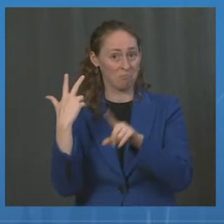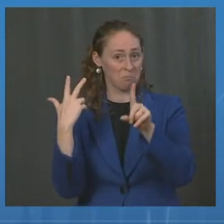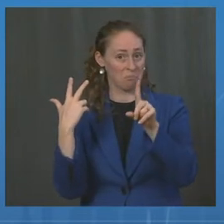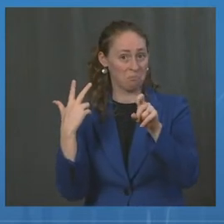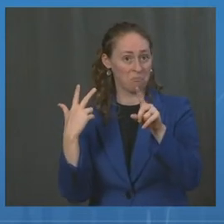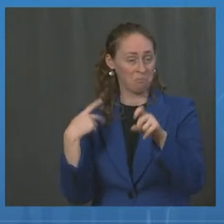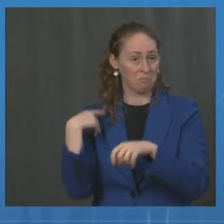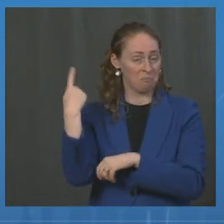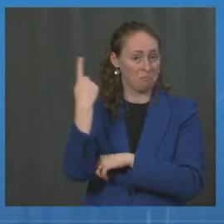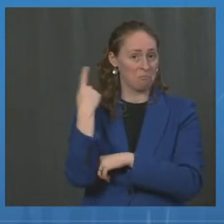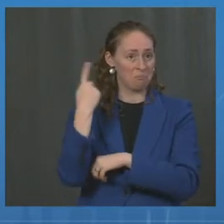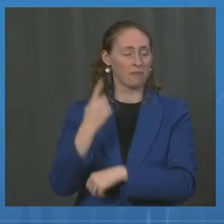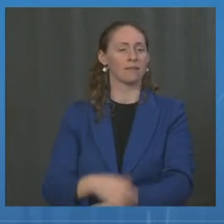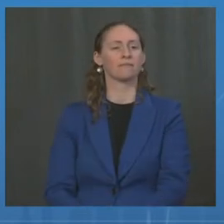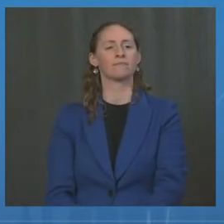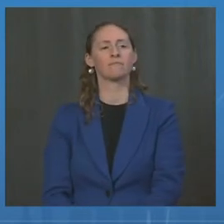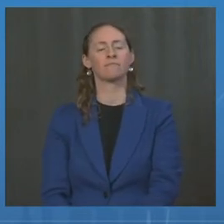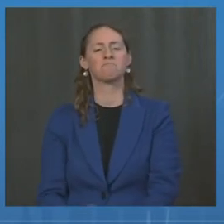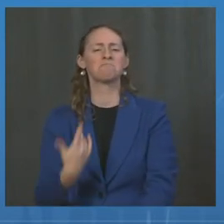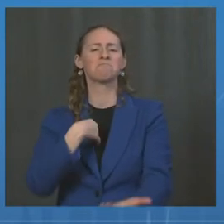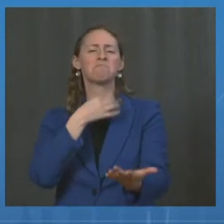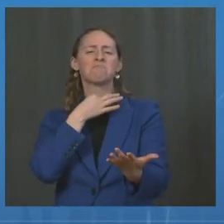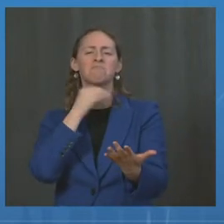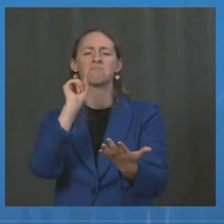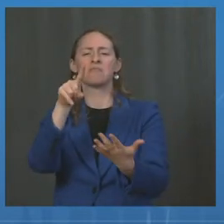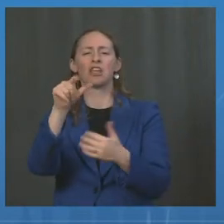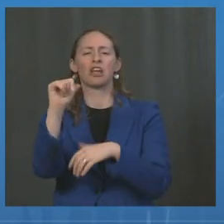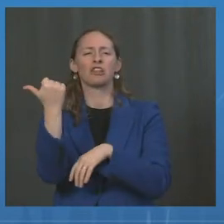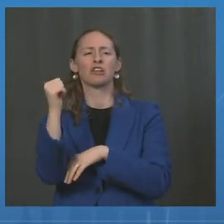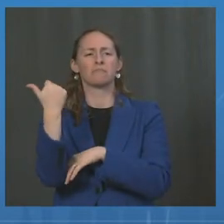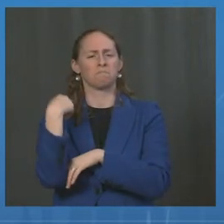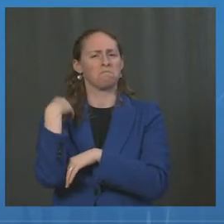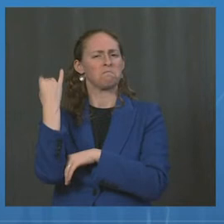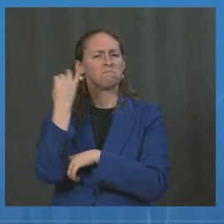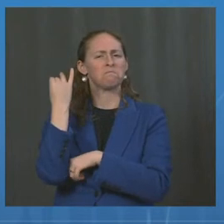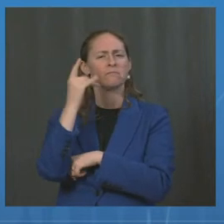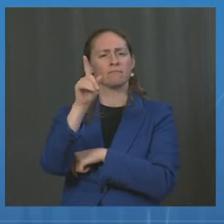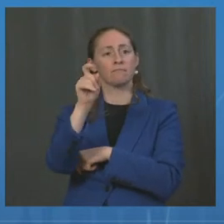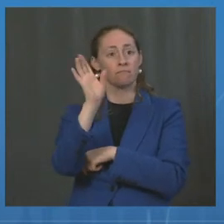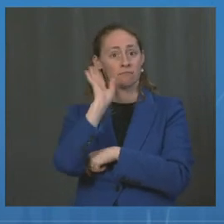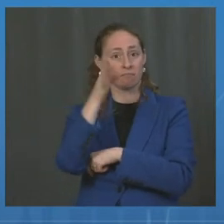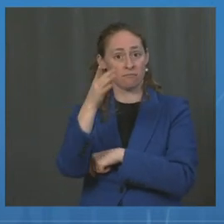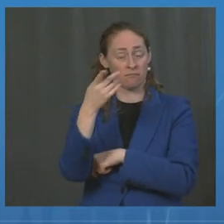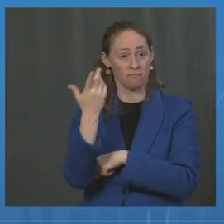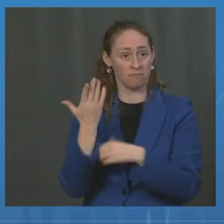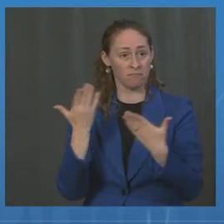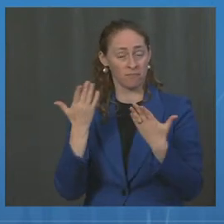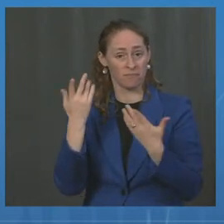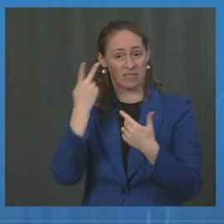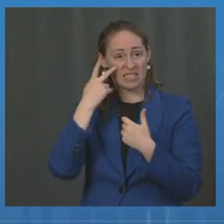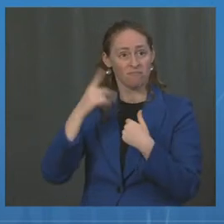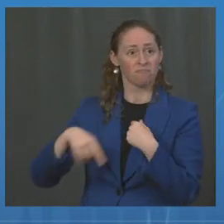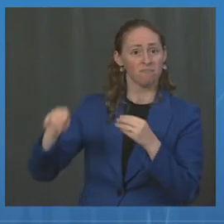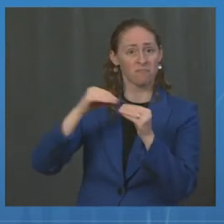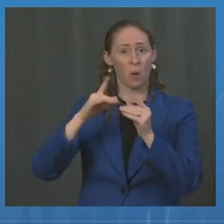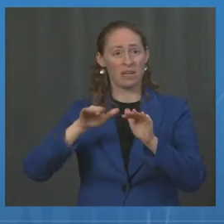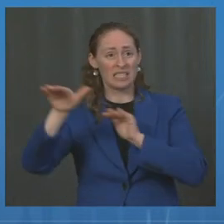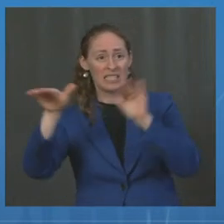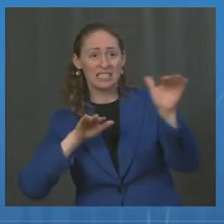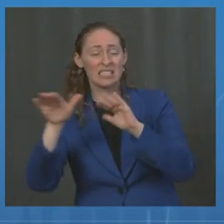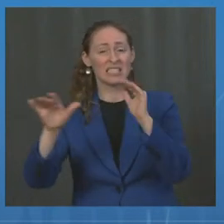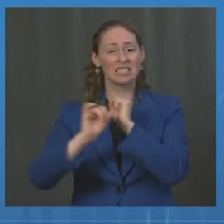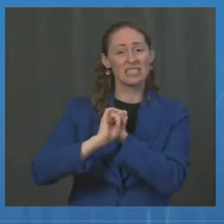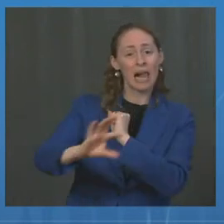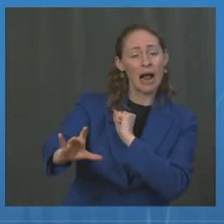maybe for Jeff, should we expect the same level of national campaign to give people that third dose of those two-dose